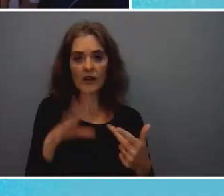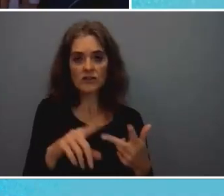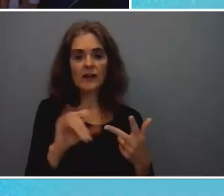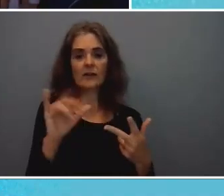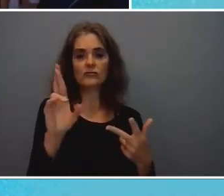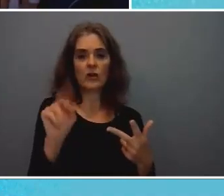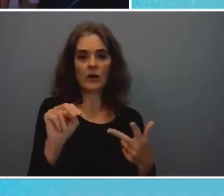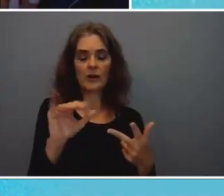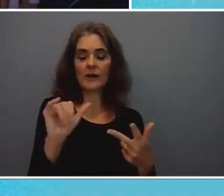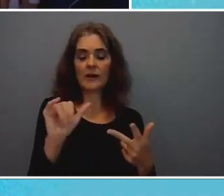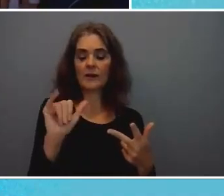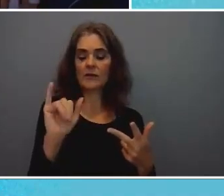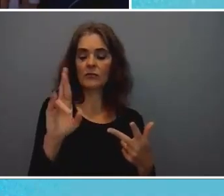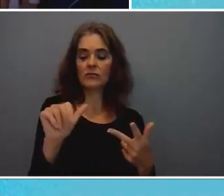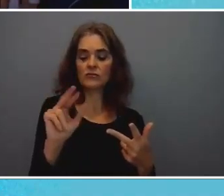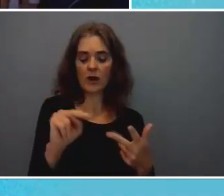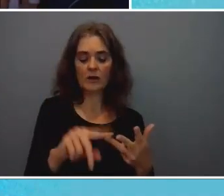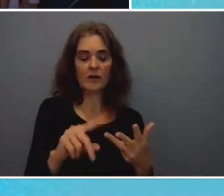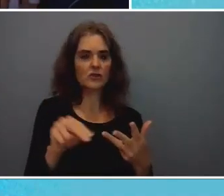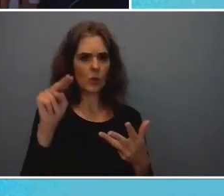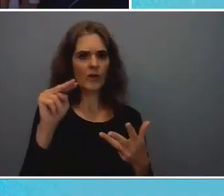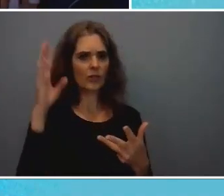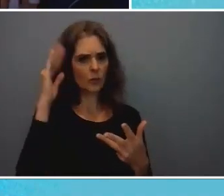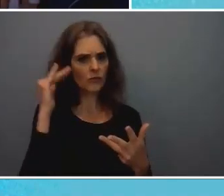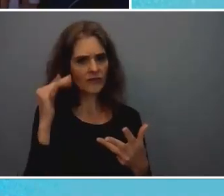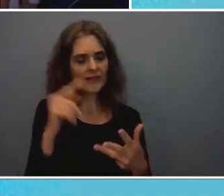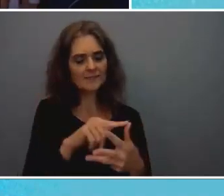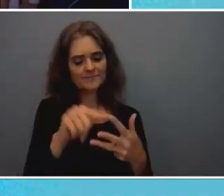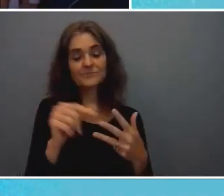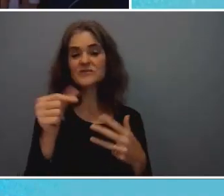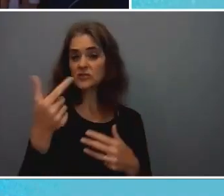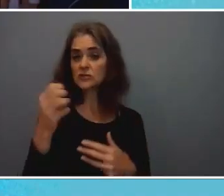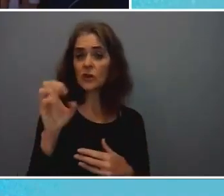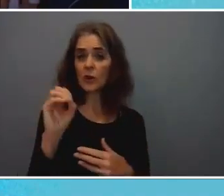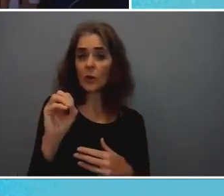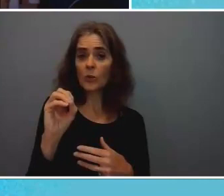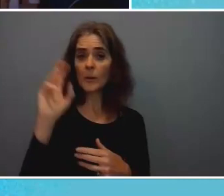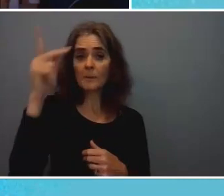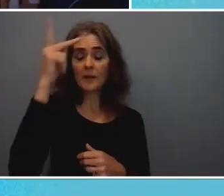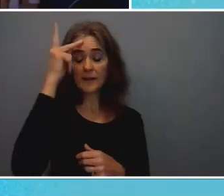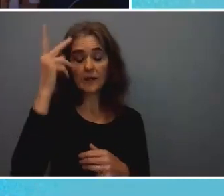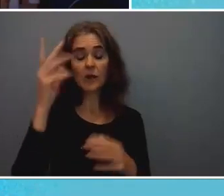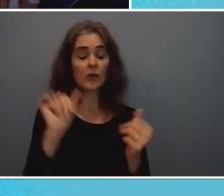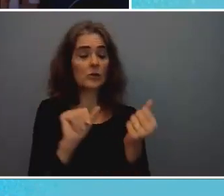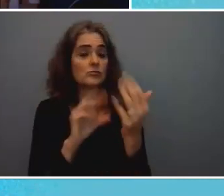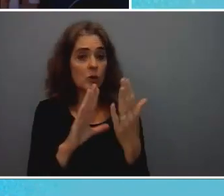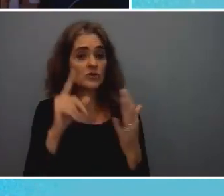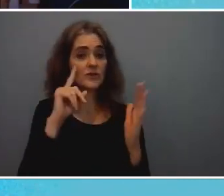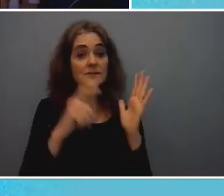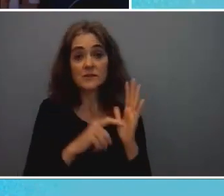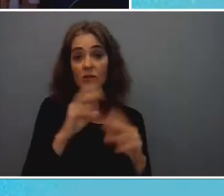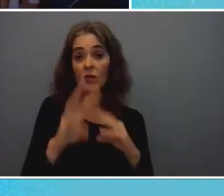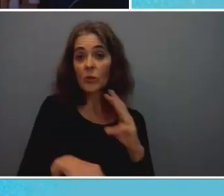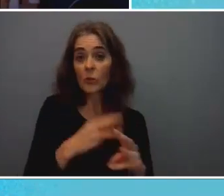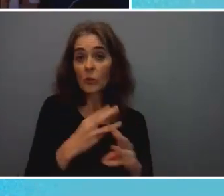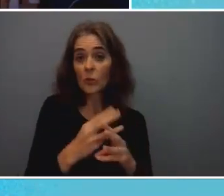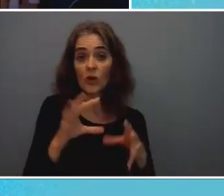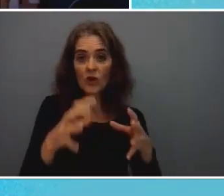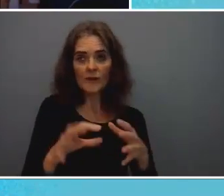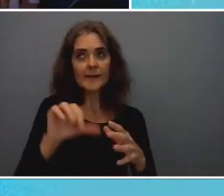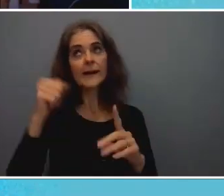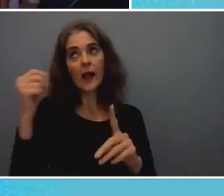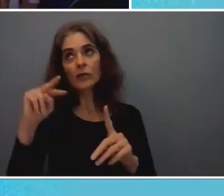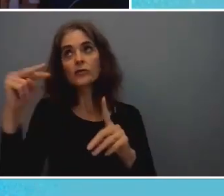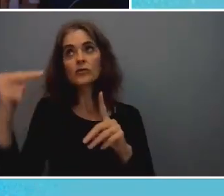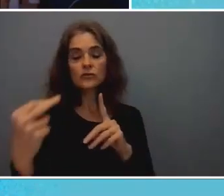um the kind of standard geopolitical approach that sees the world in terms of other great